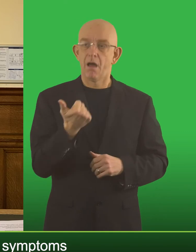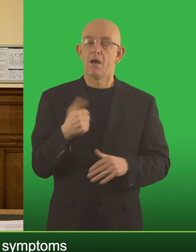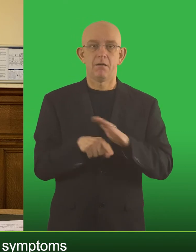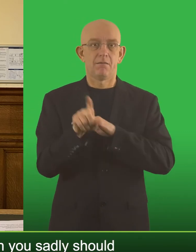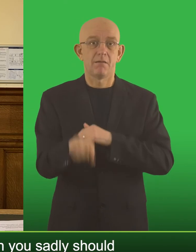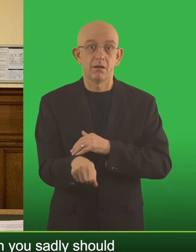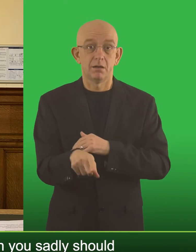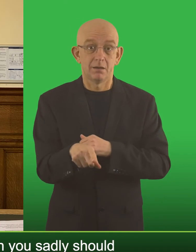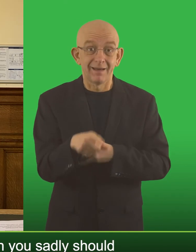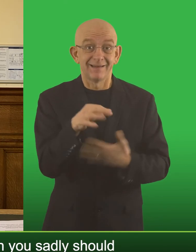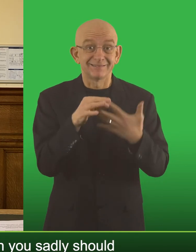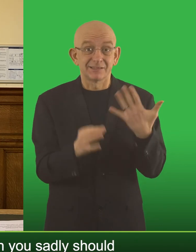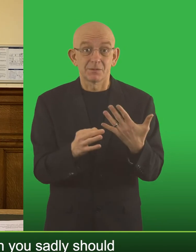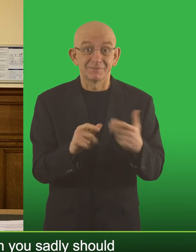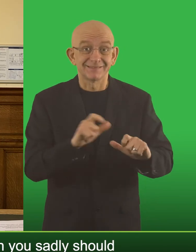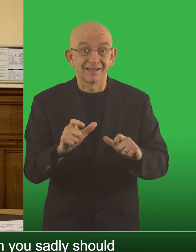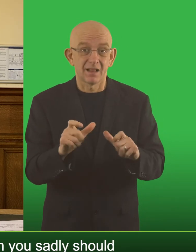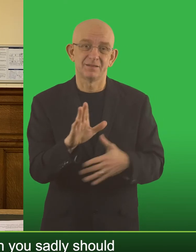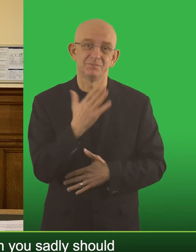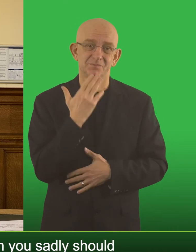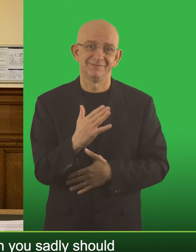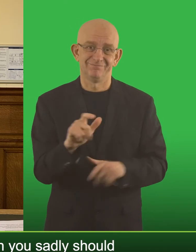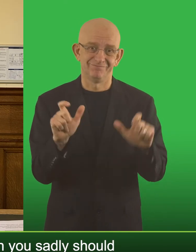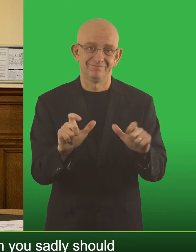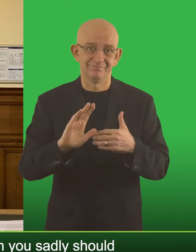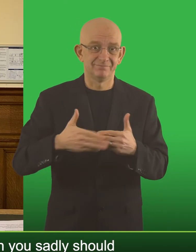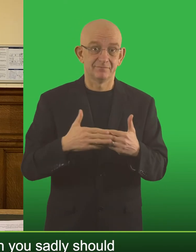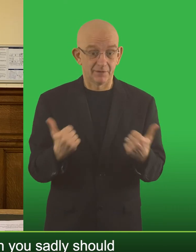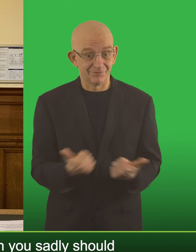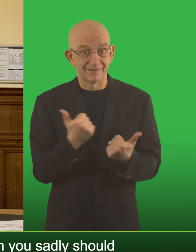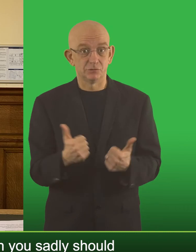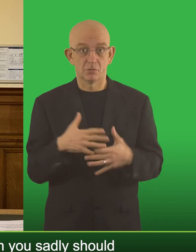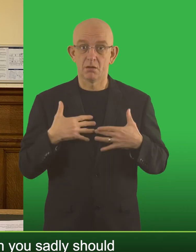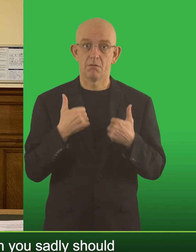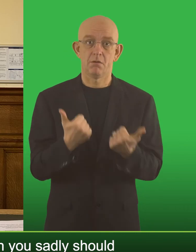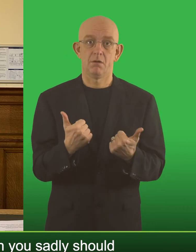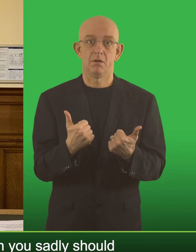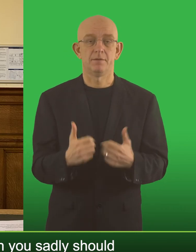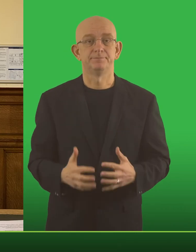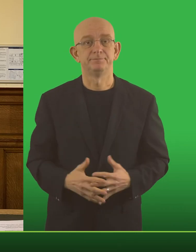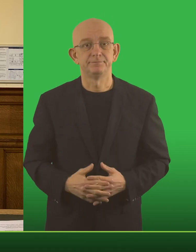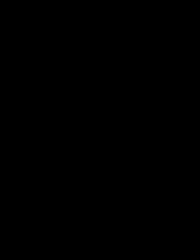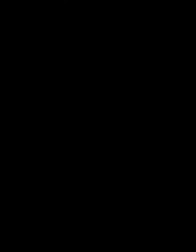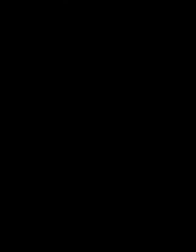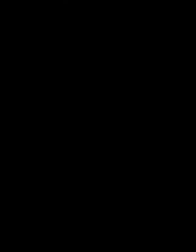from isolation. But if you've still got symptoms, then you sadly should probably isolate until your symptoms resolve.